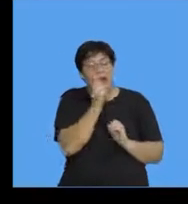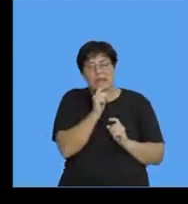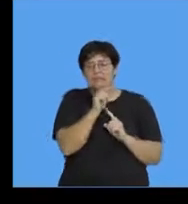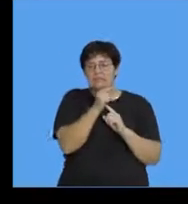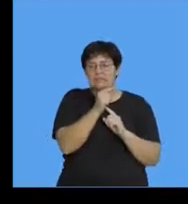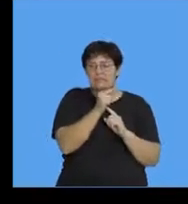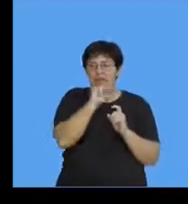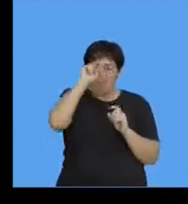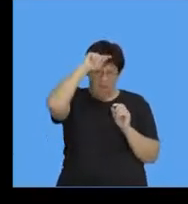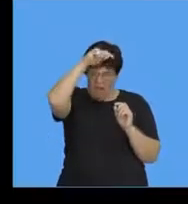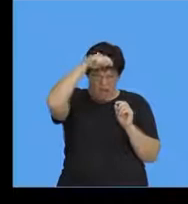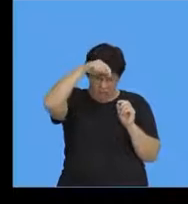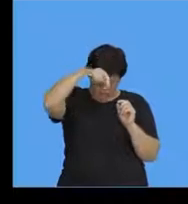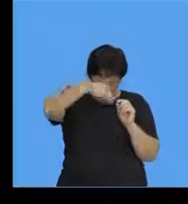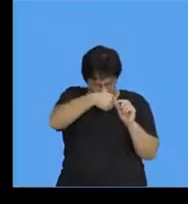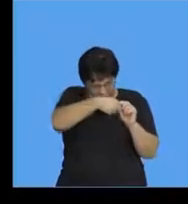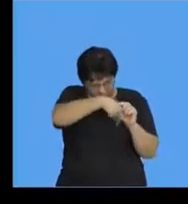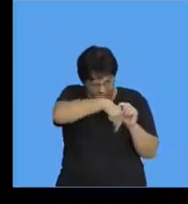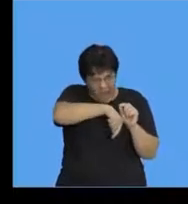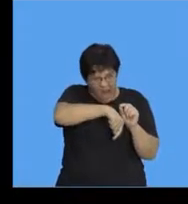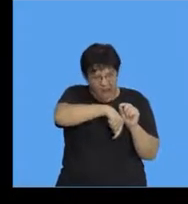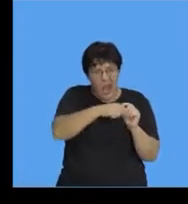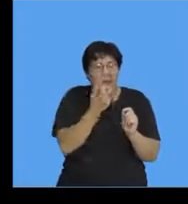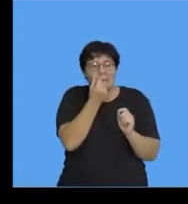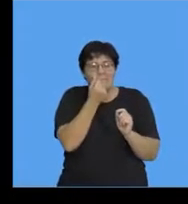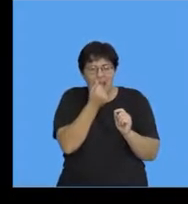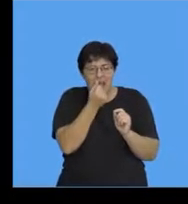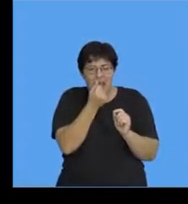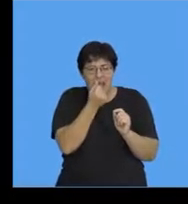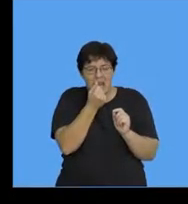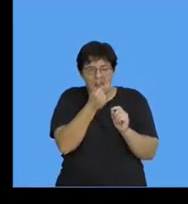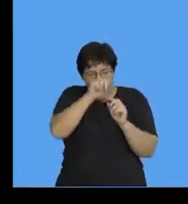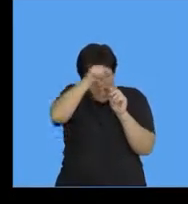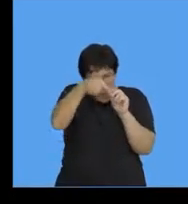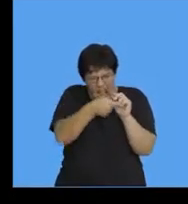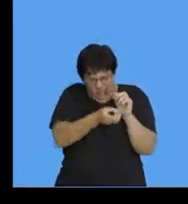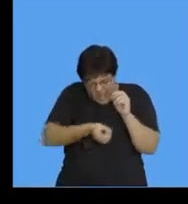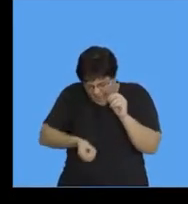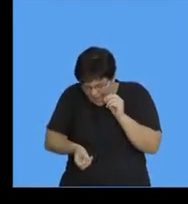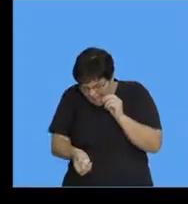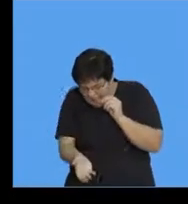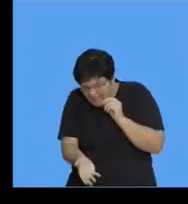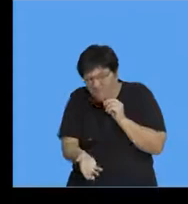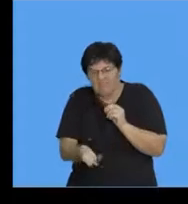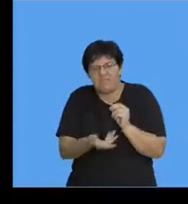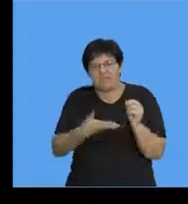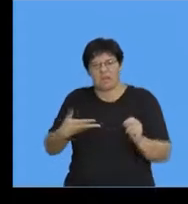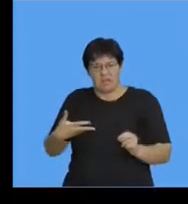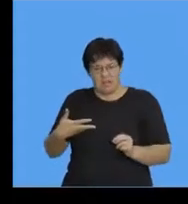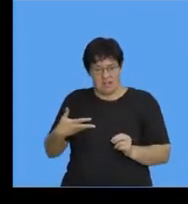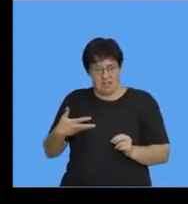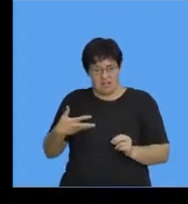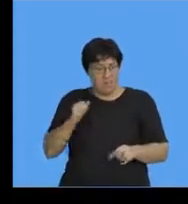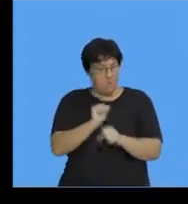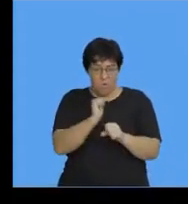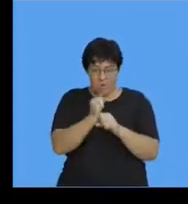pollen tube to try and get his male sex cell into the female right he's got to